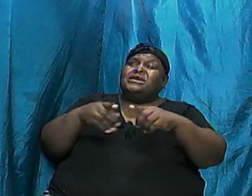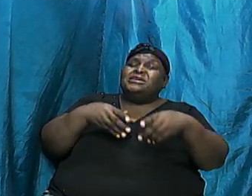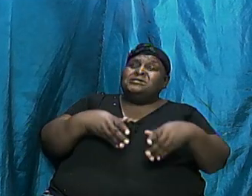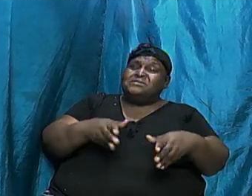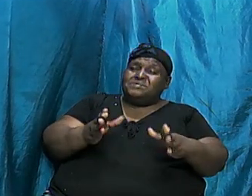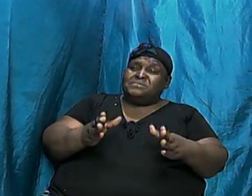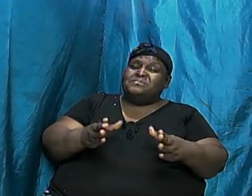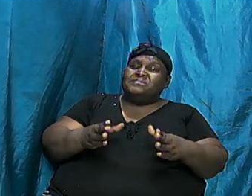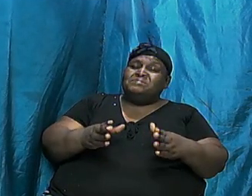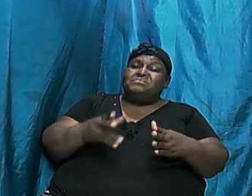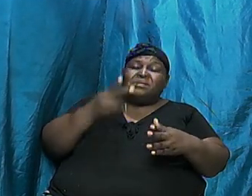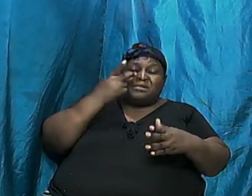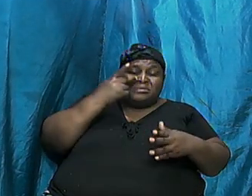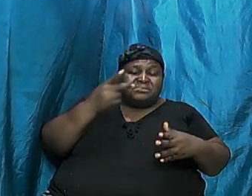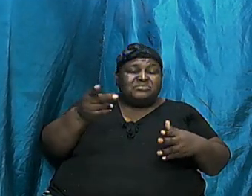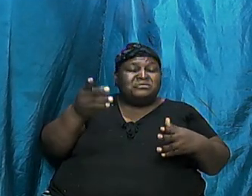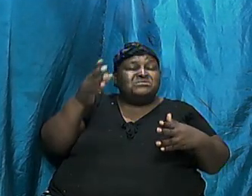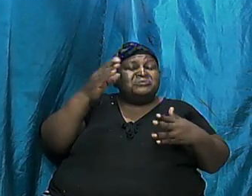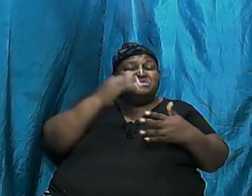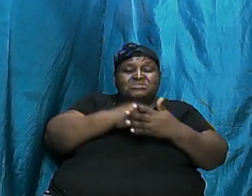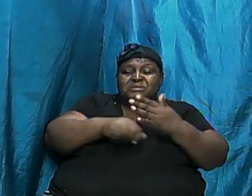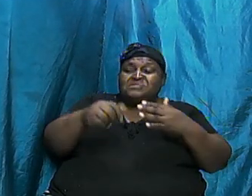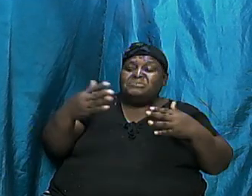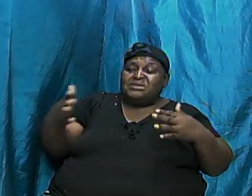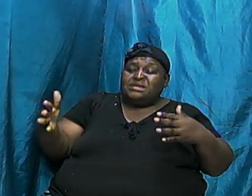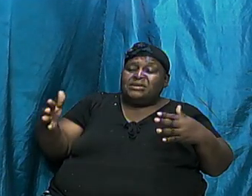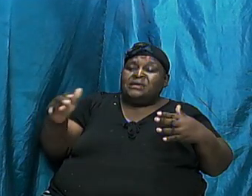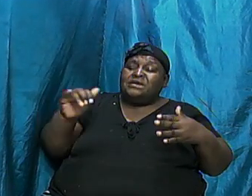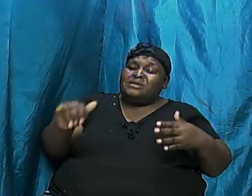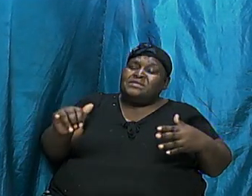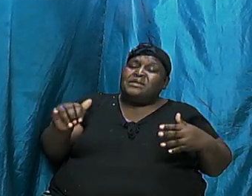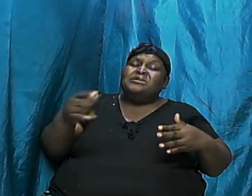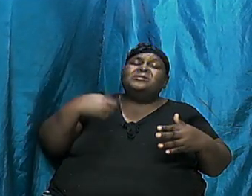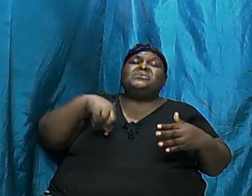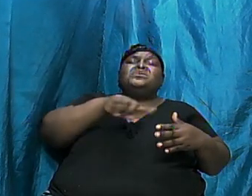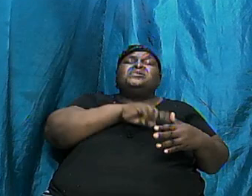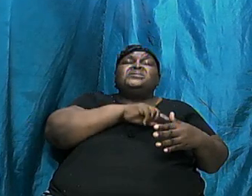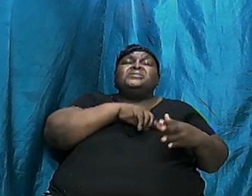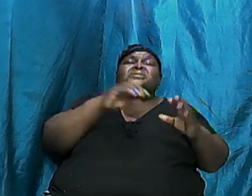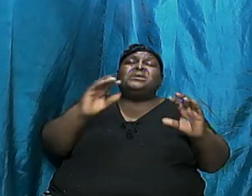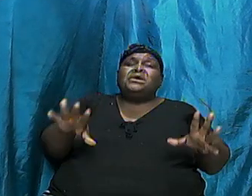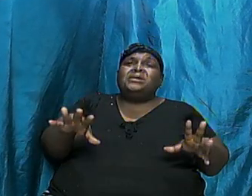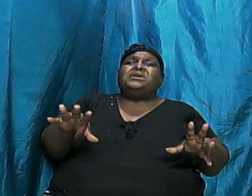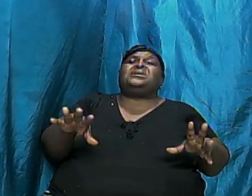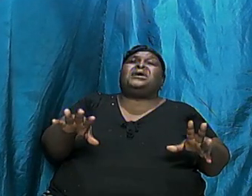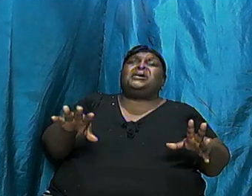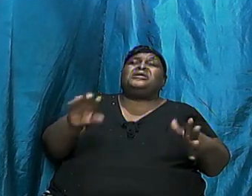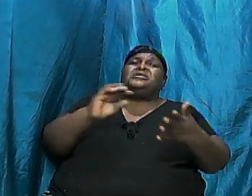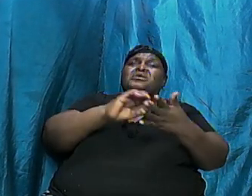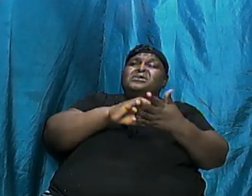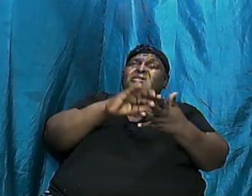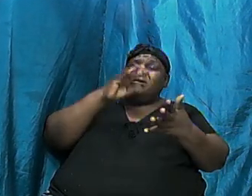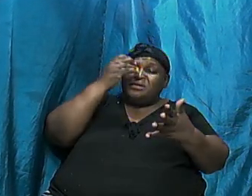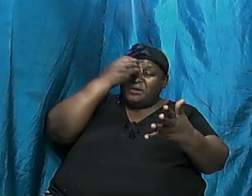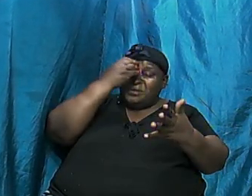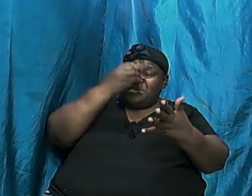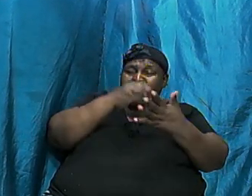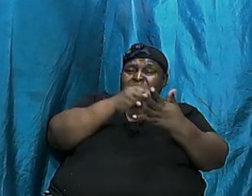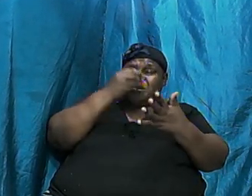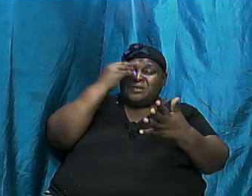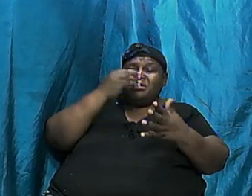some things that we can extract chapter by chapter in terms of the